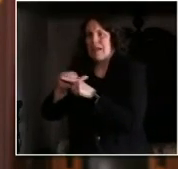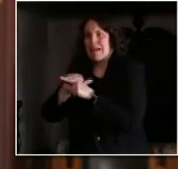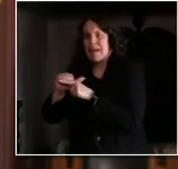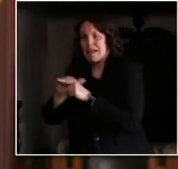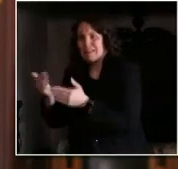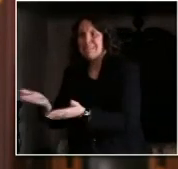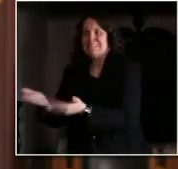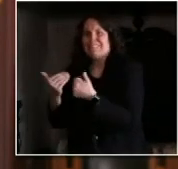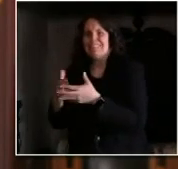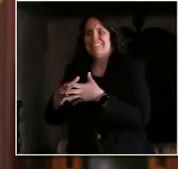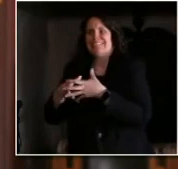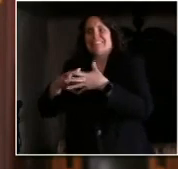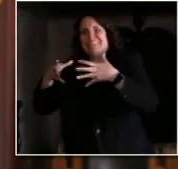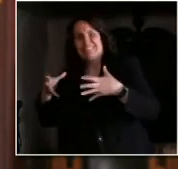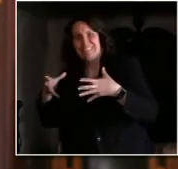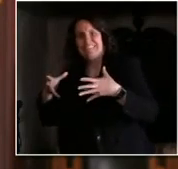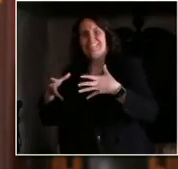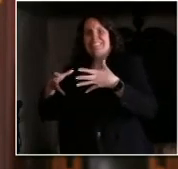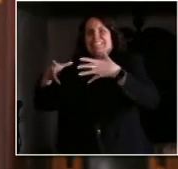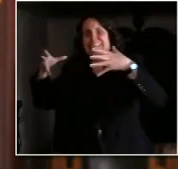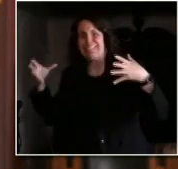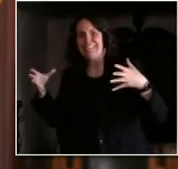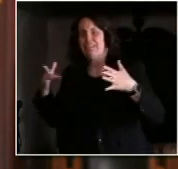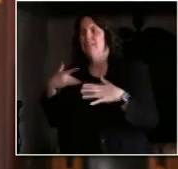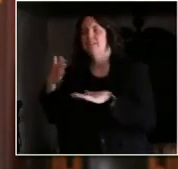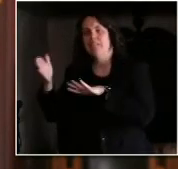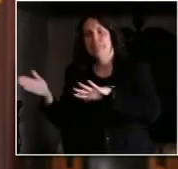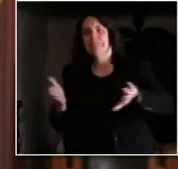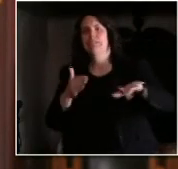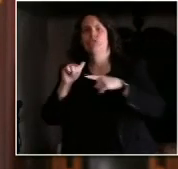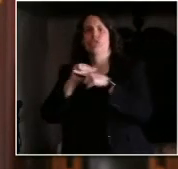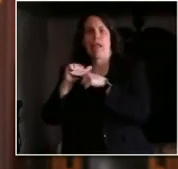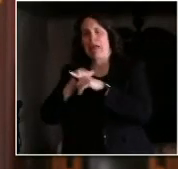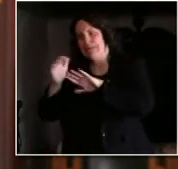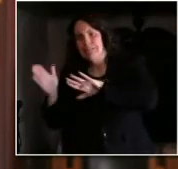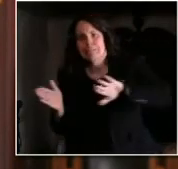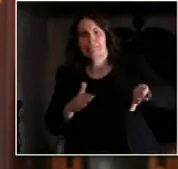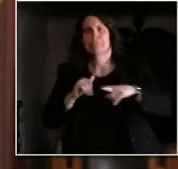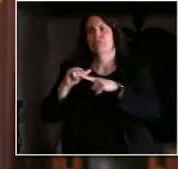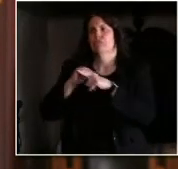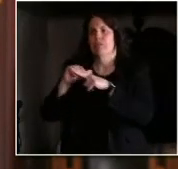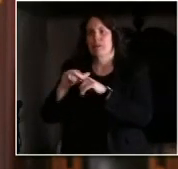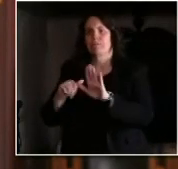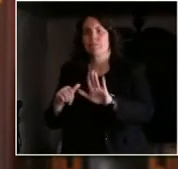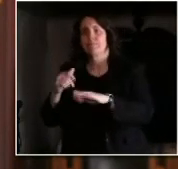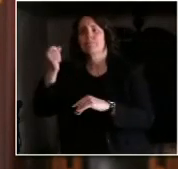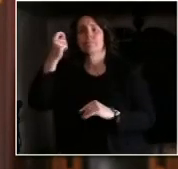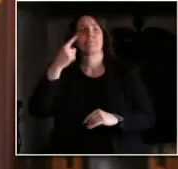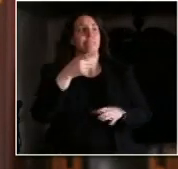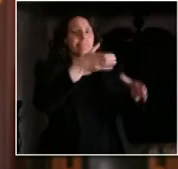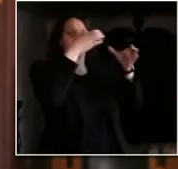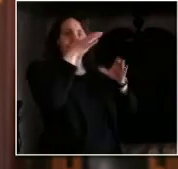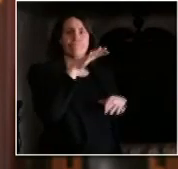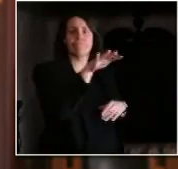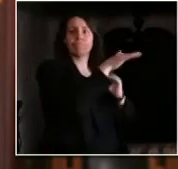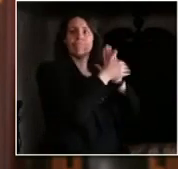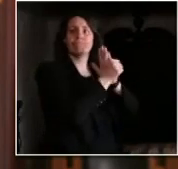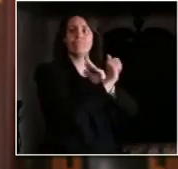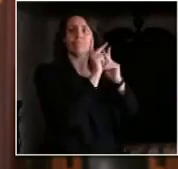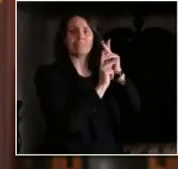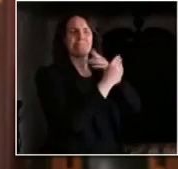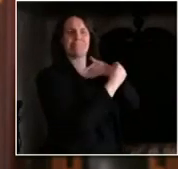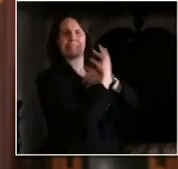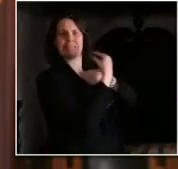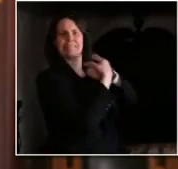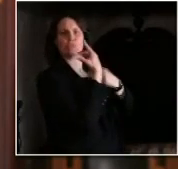again like with testing there are a number of public health experts around the country who have who are thinking about and giving advice about how